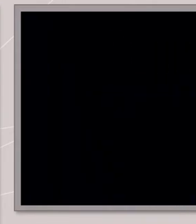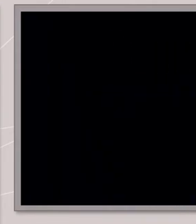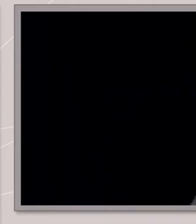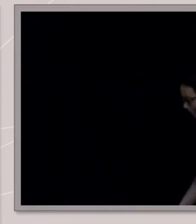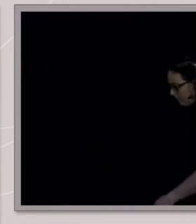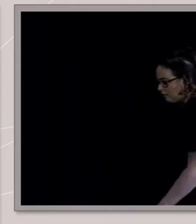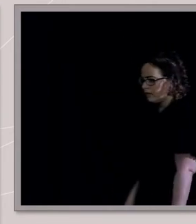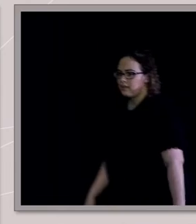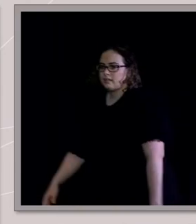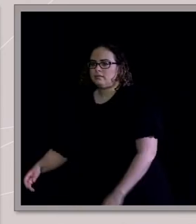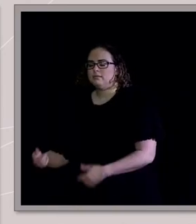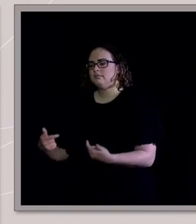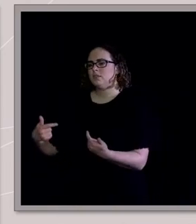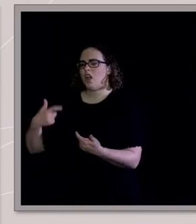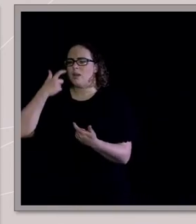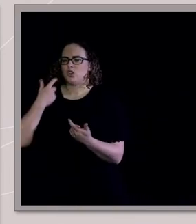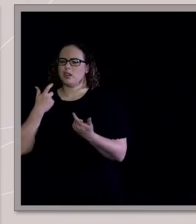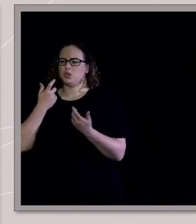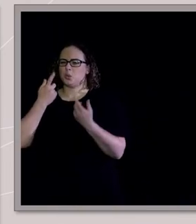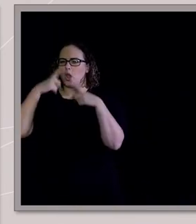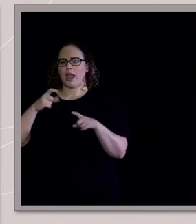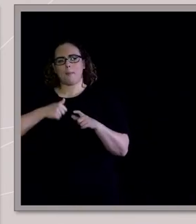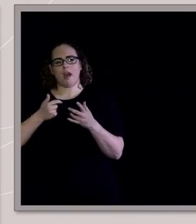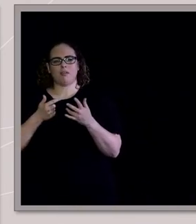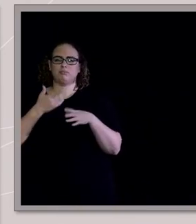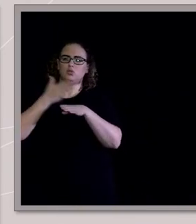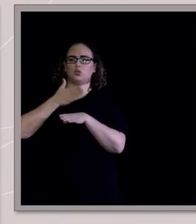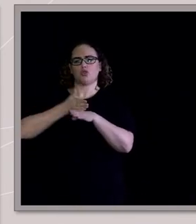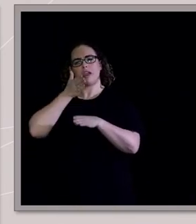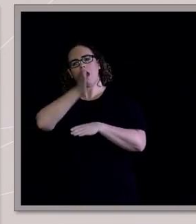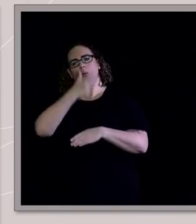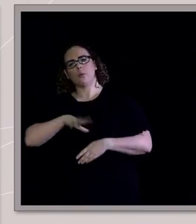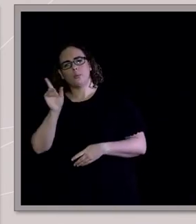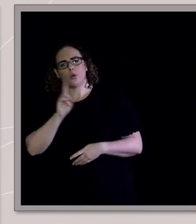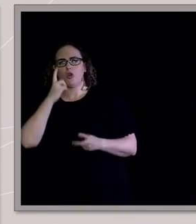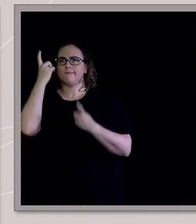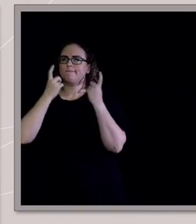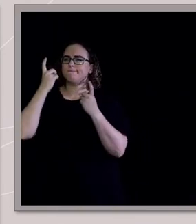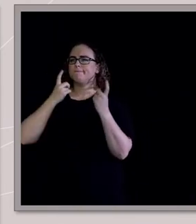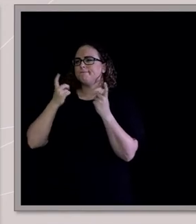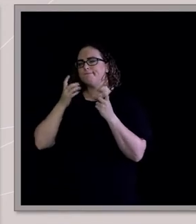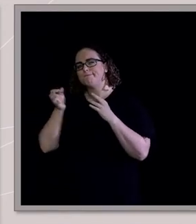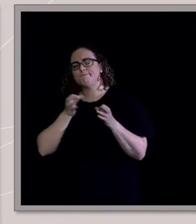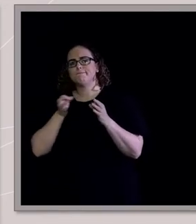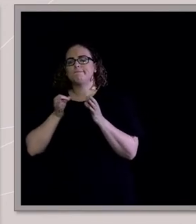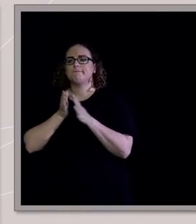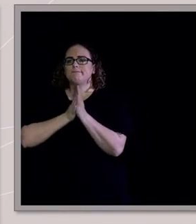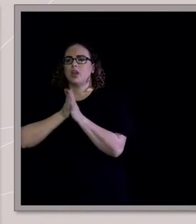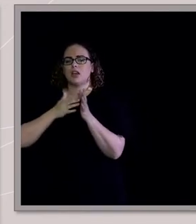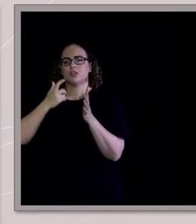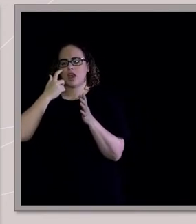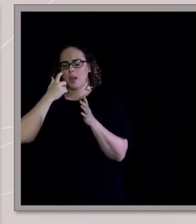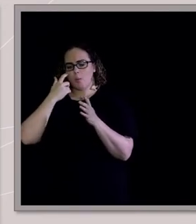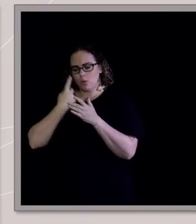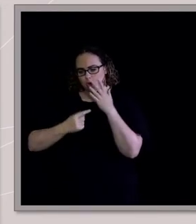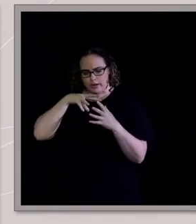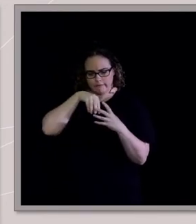reinvention as well, it was also about all that stuff. So I started, I only started doing things that made sense and resonated for me.